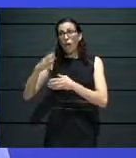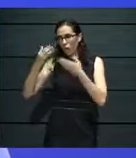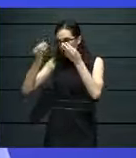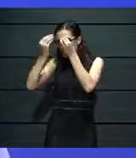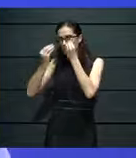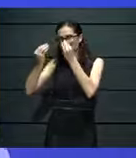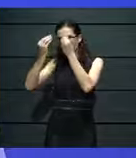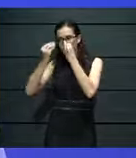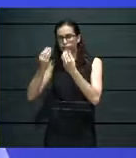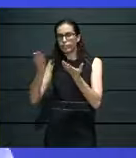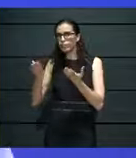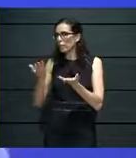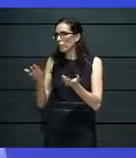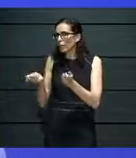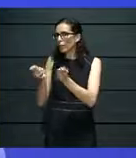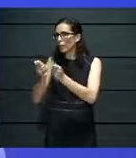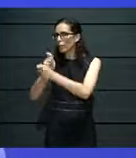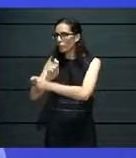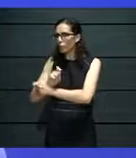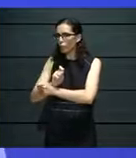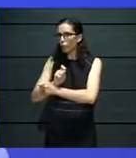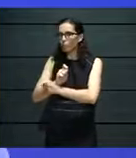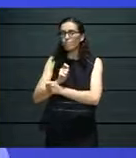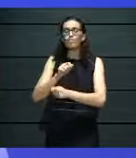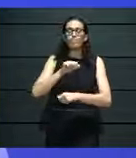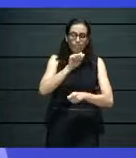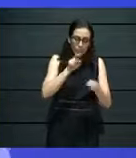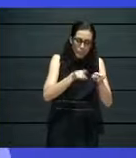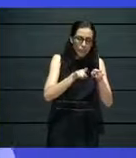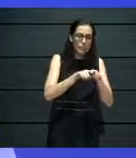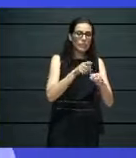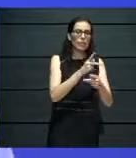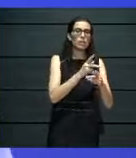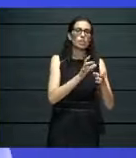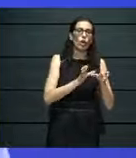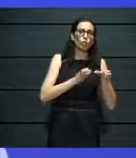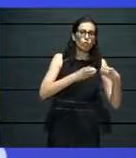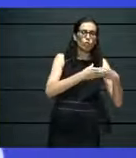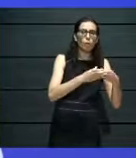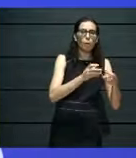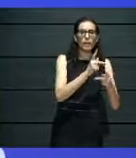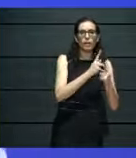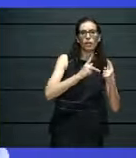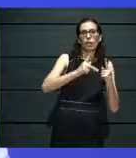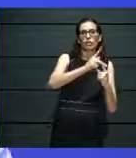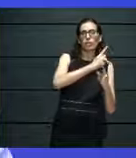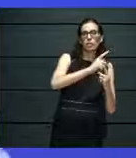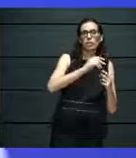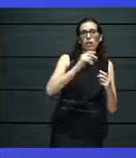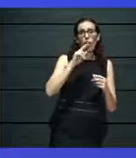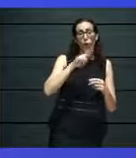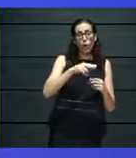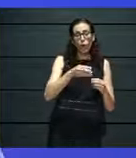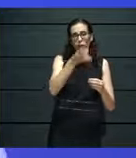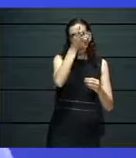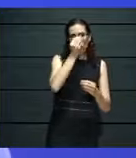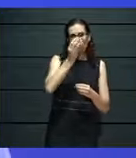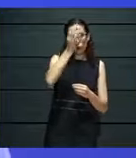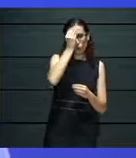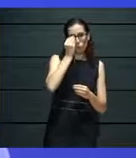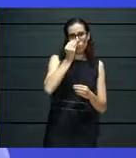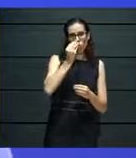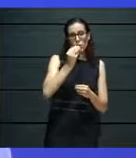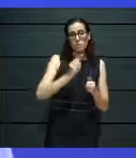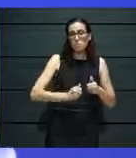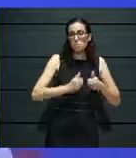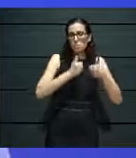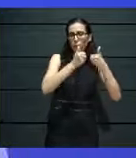that, as cultural operators, cultural organizations, we start looking at the merit and the non-merit, maybe, of such things.